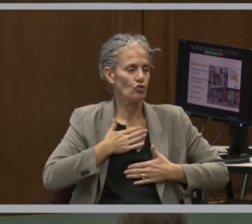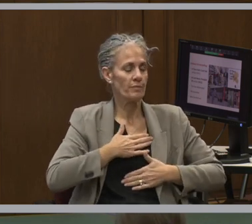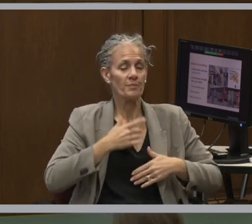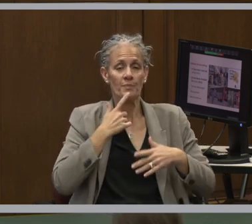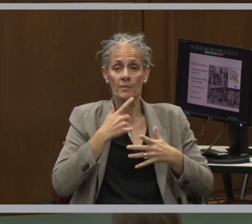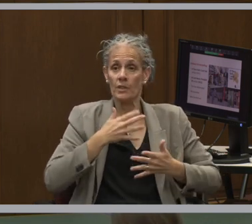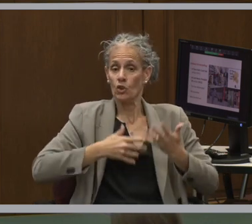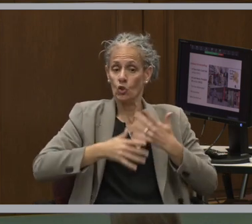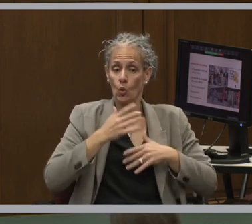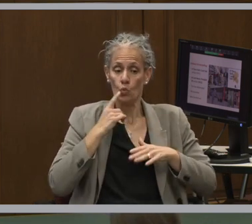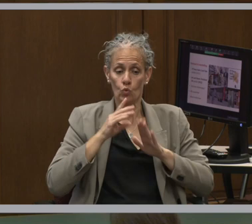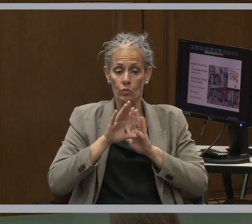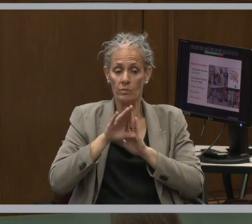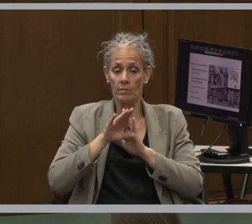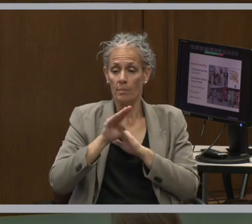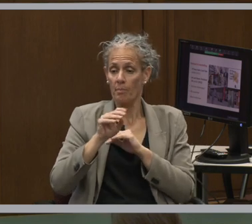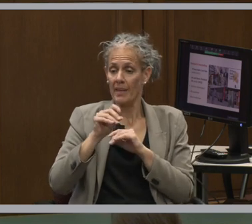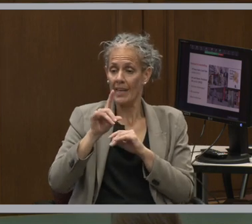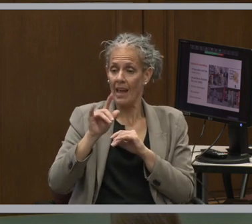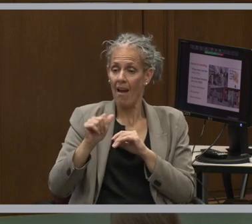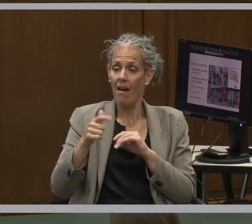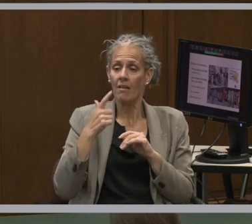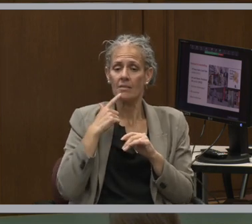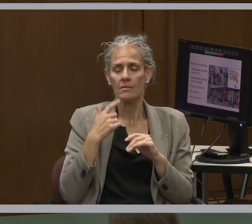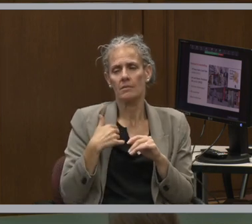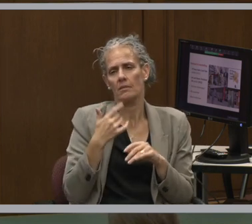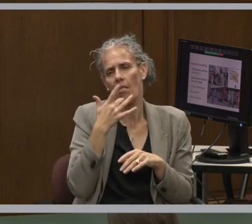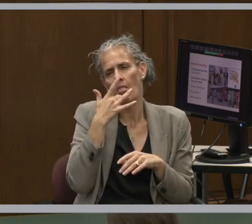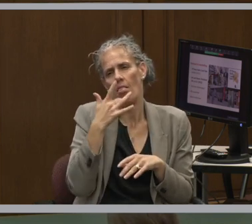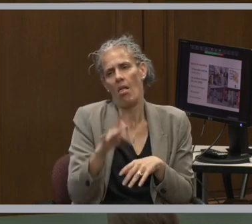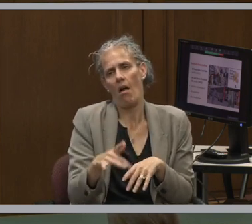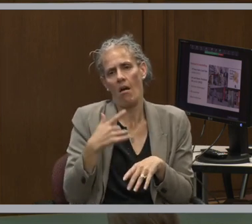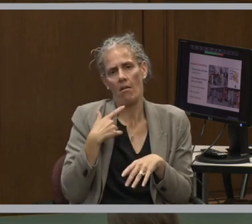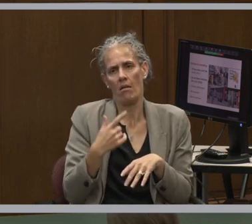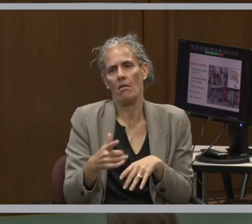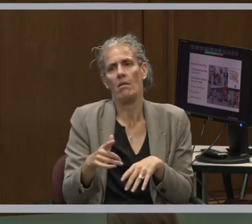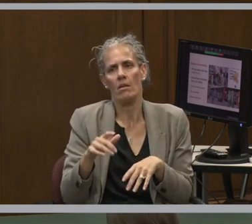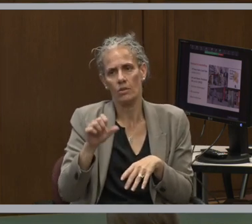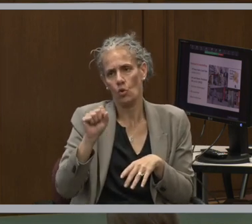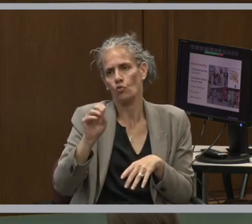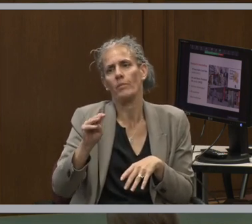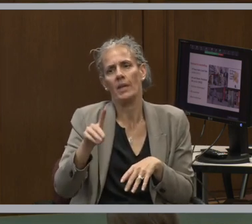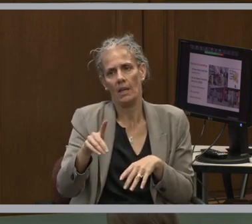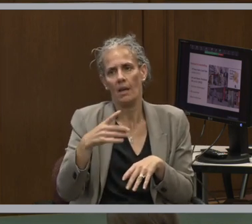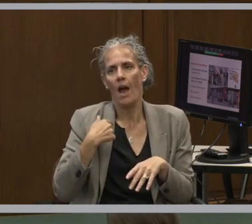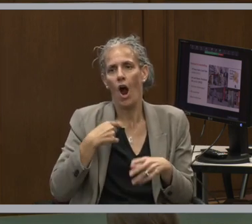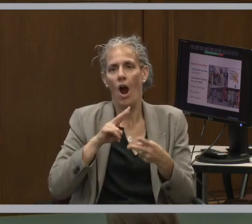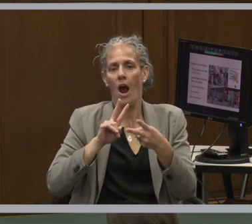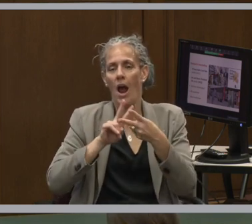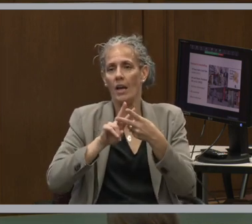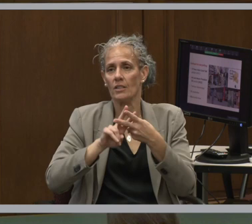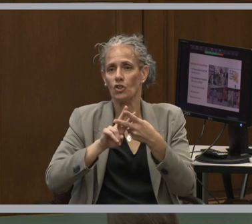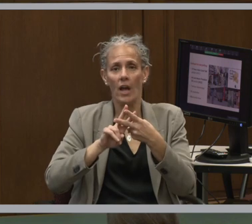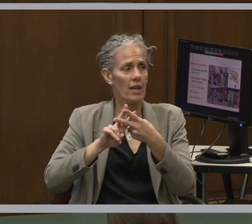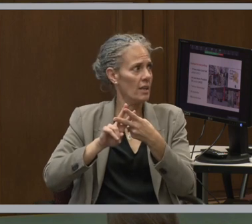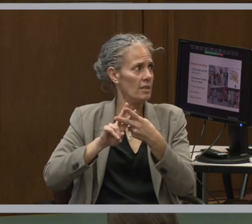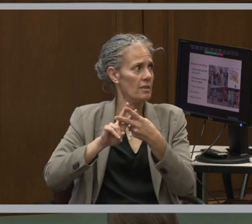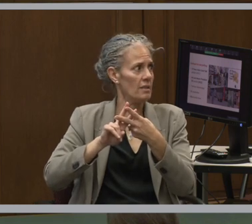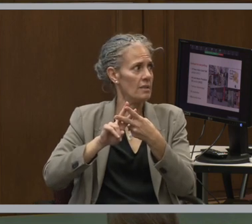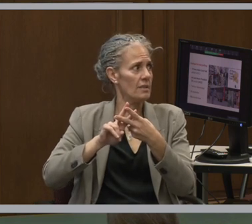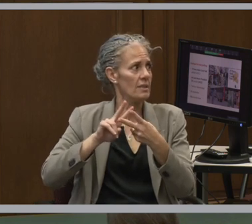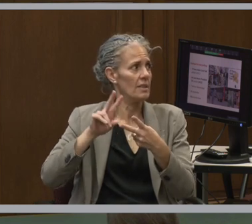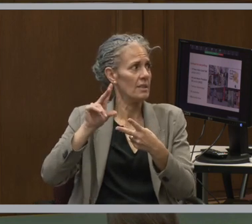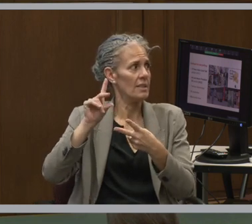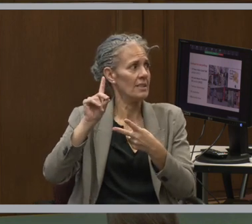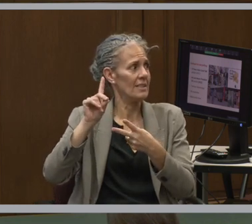We were very lucky to have a small but very dedicated social media team. hashtag is Kent Sun Archives. And